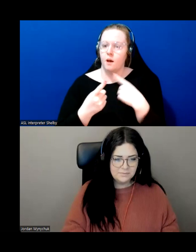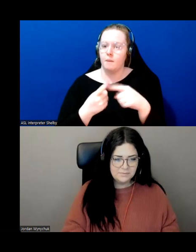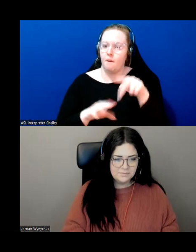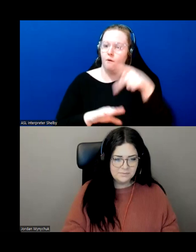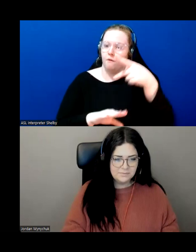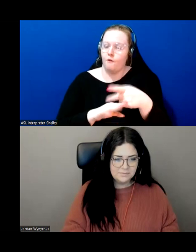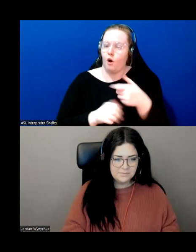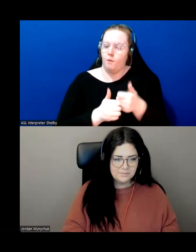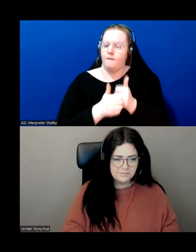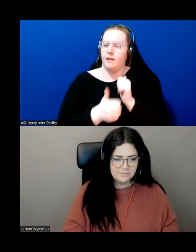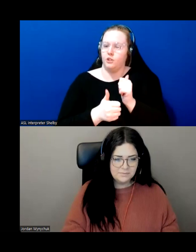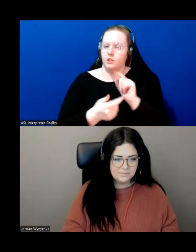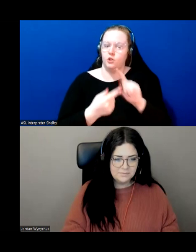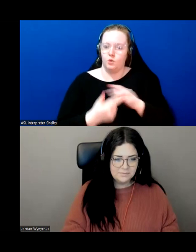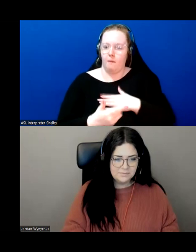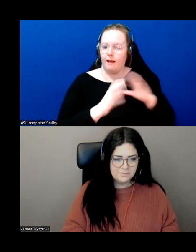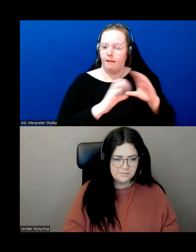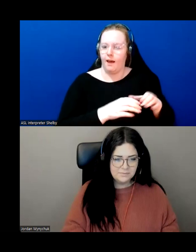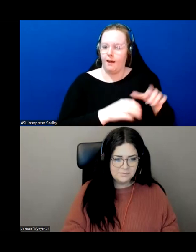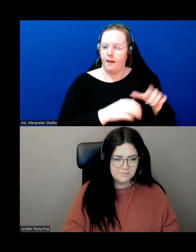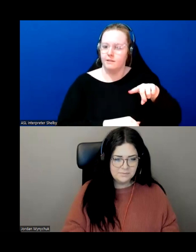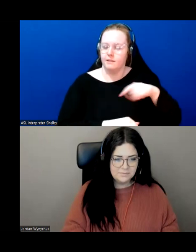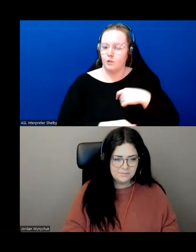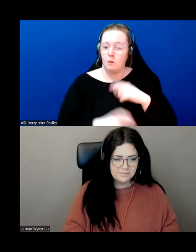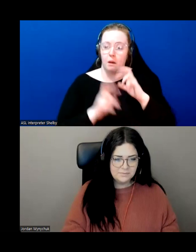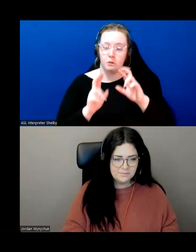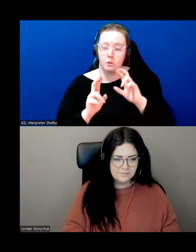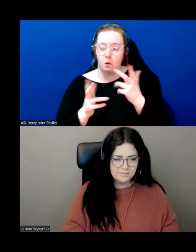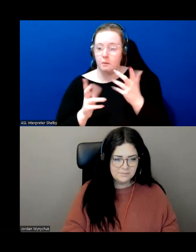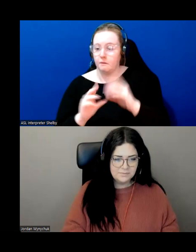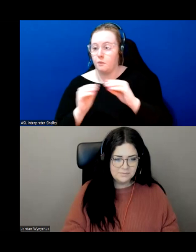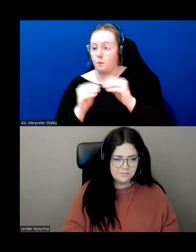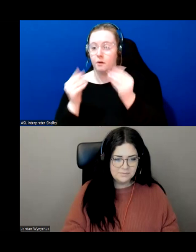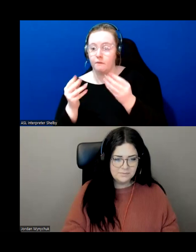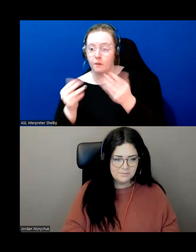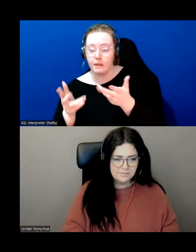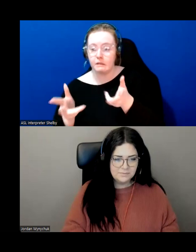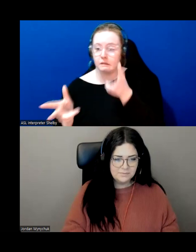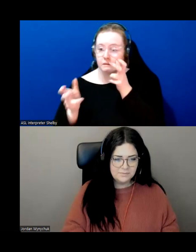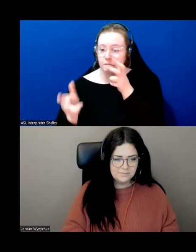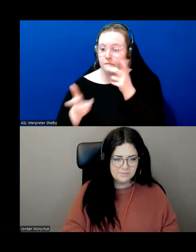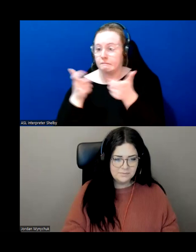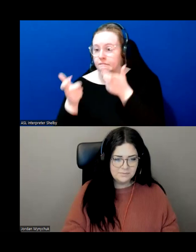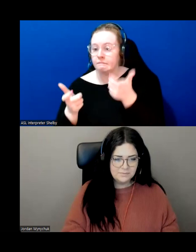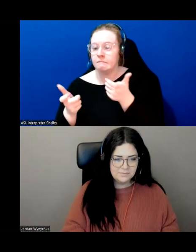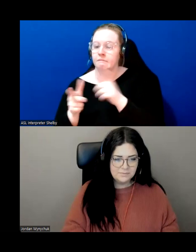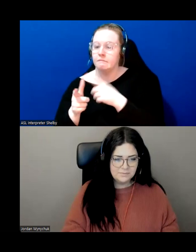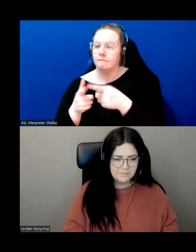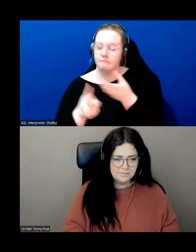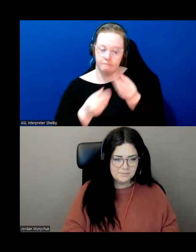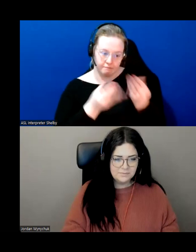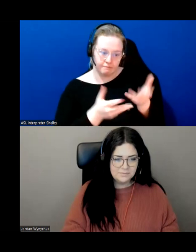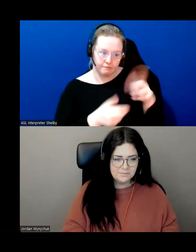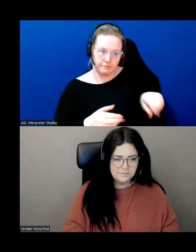my classes and i was hoping to get some you know more information to to give to them and um